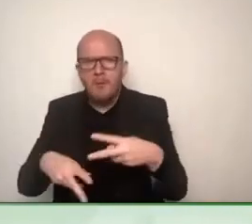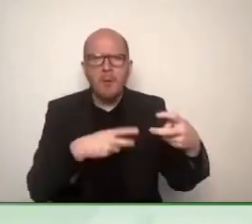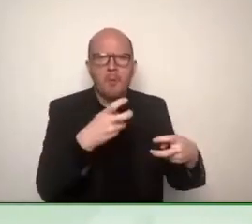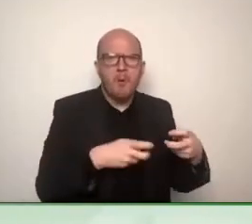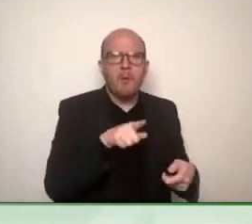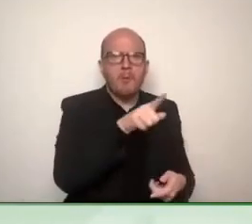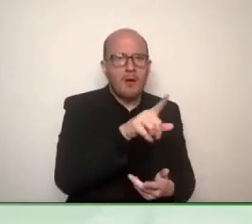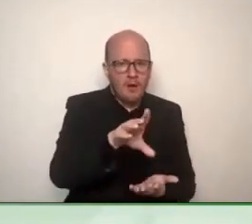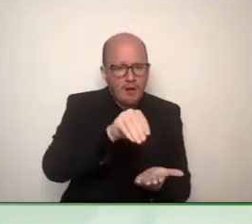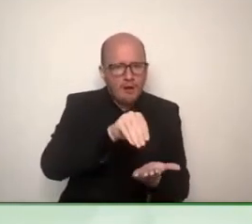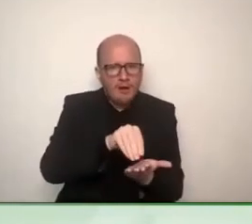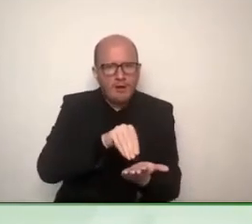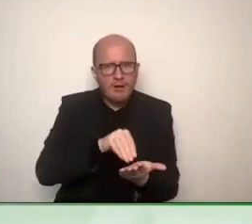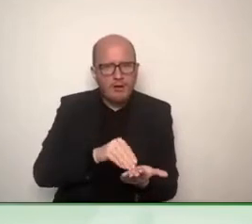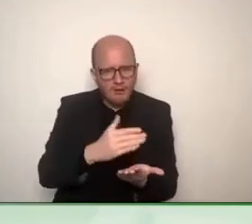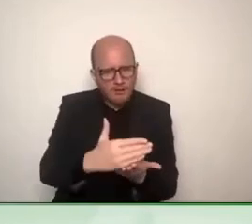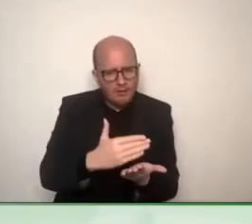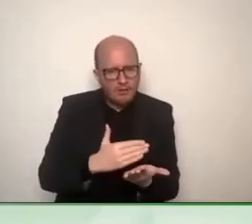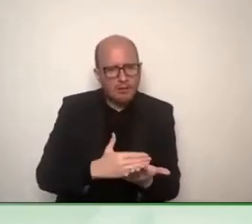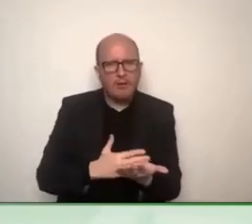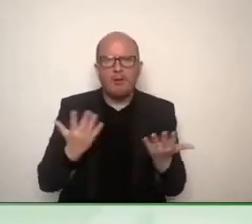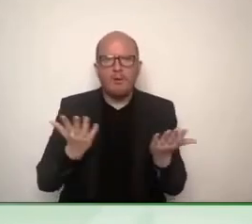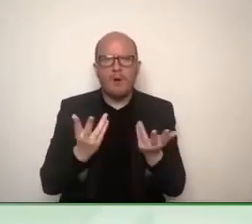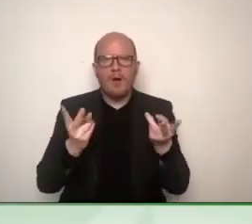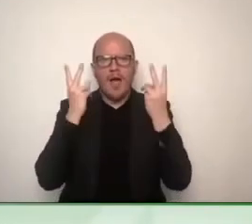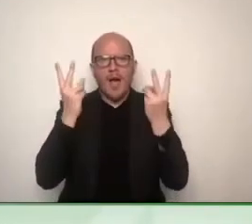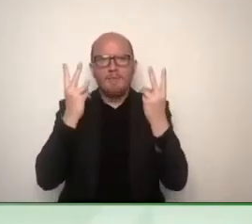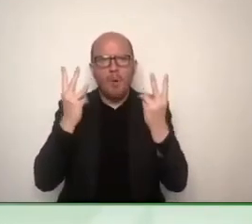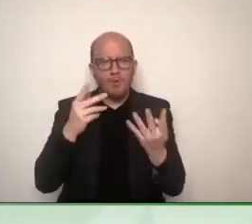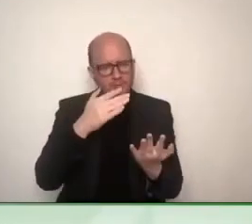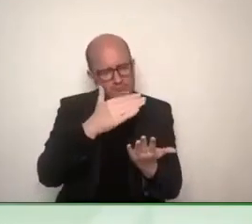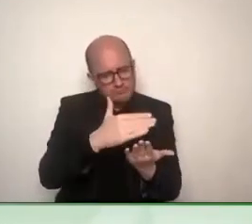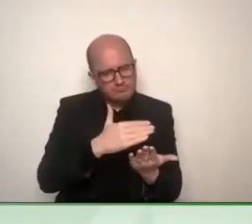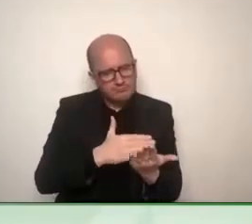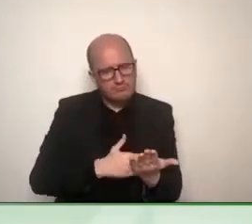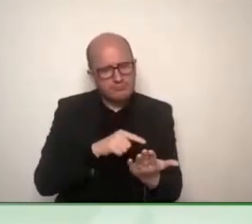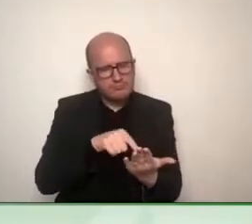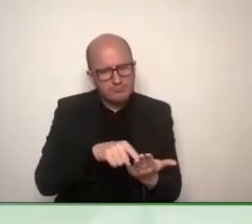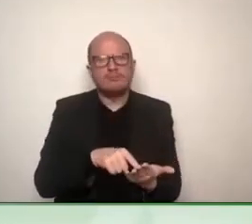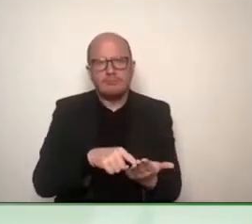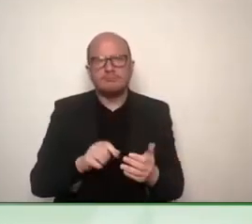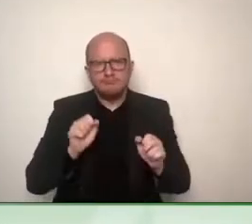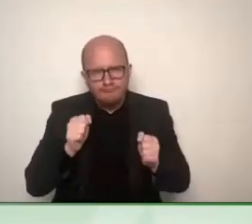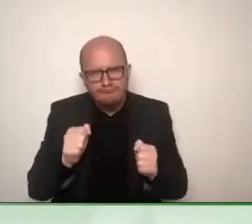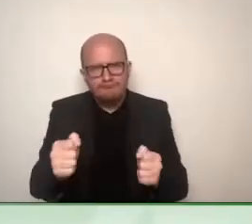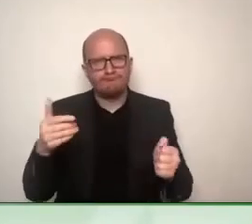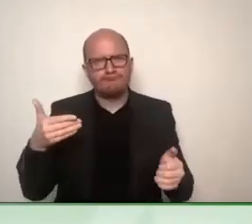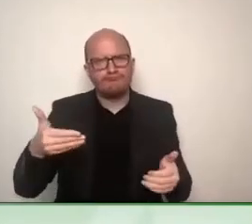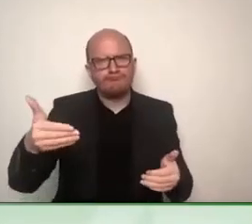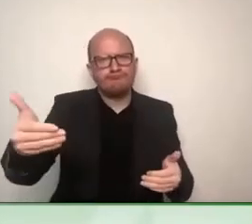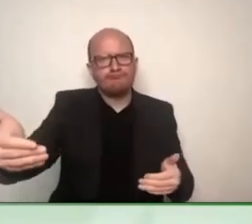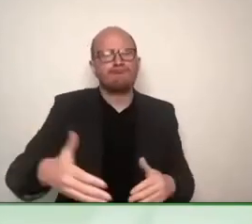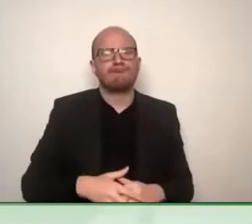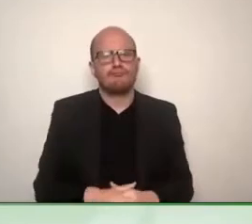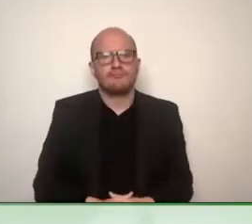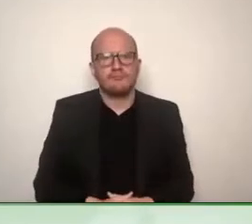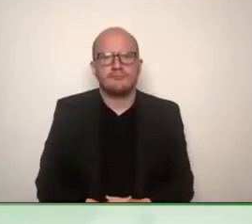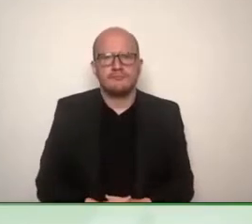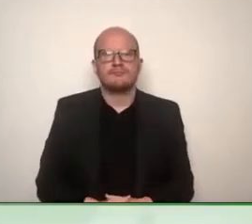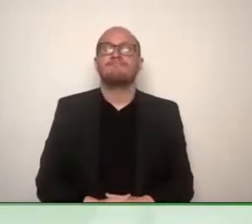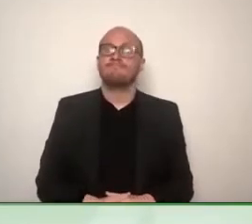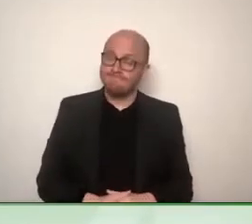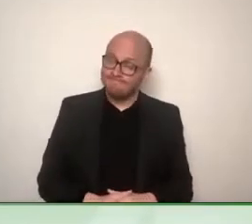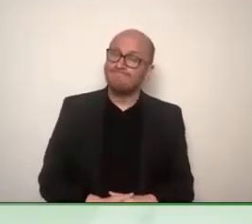conference, we will have a session where we present this and discuss it with the audience. We will do the same at other conferences to